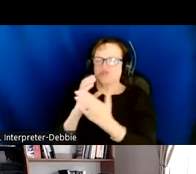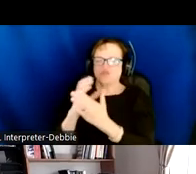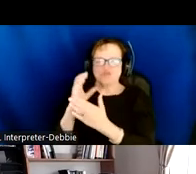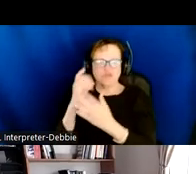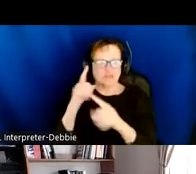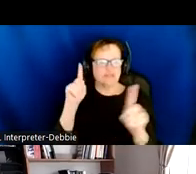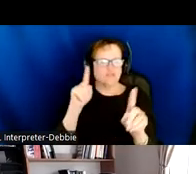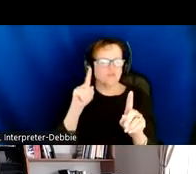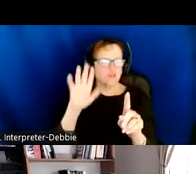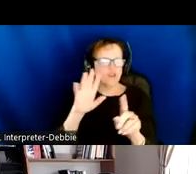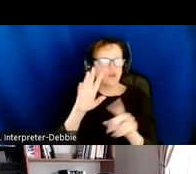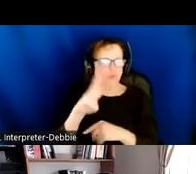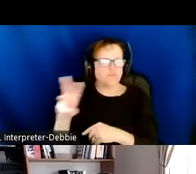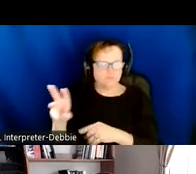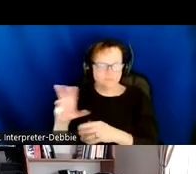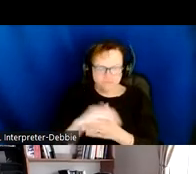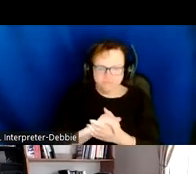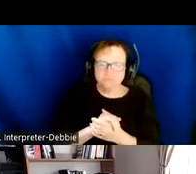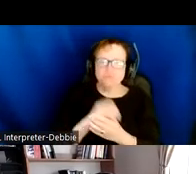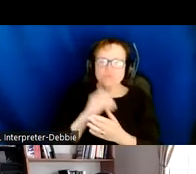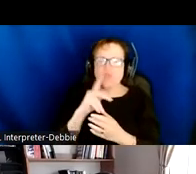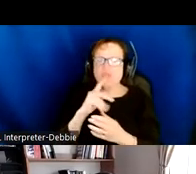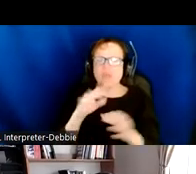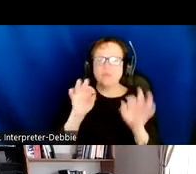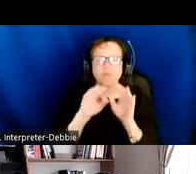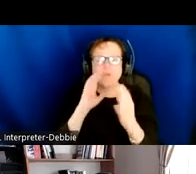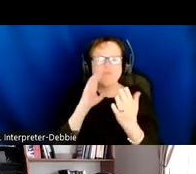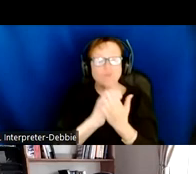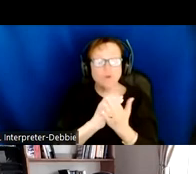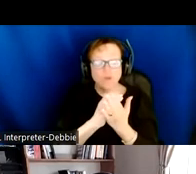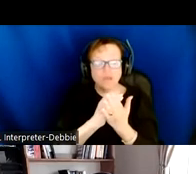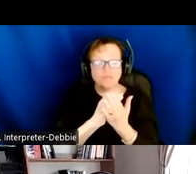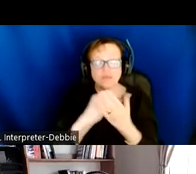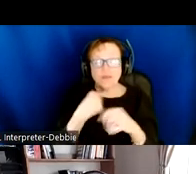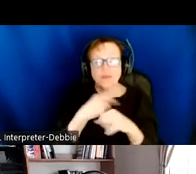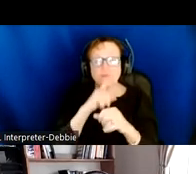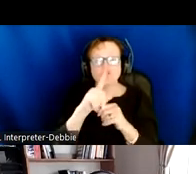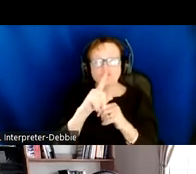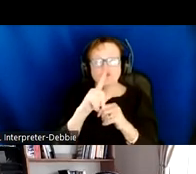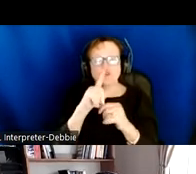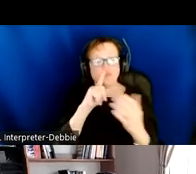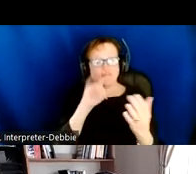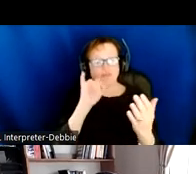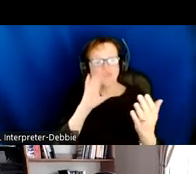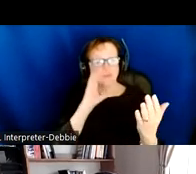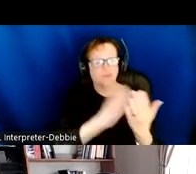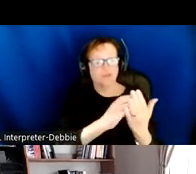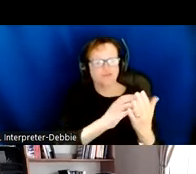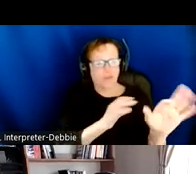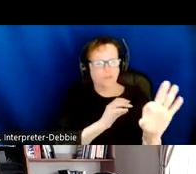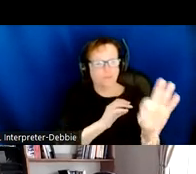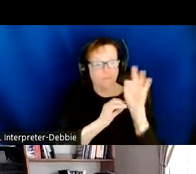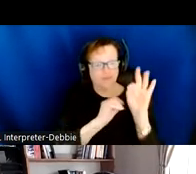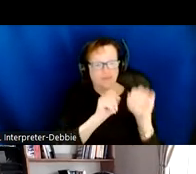Let's start with photographs. So the important thing for photographs is that you make sure that the image can be selected and that you can get the